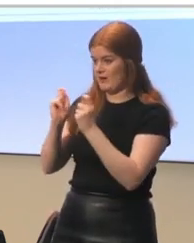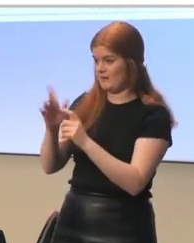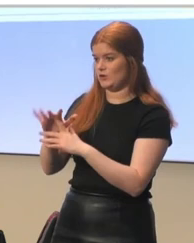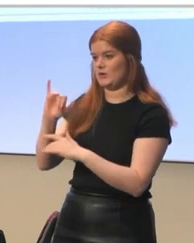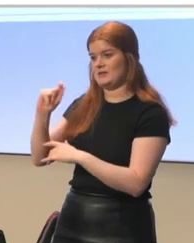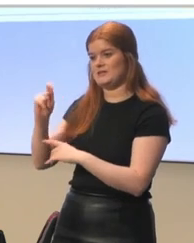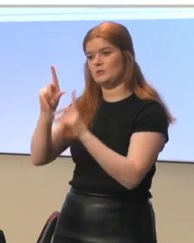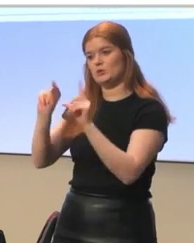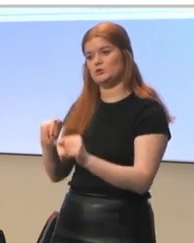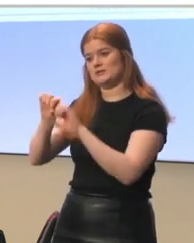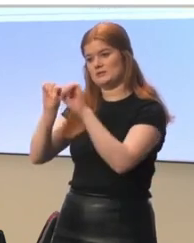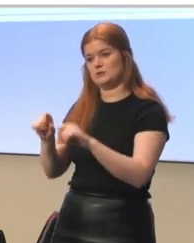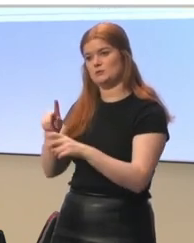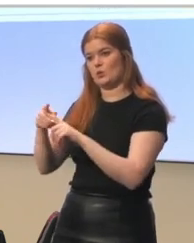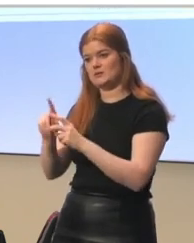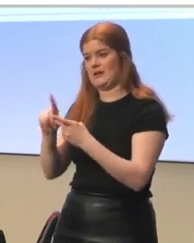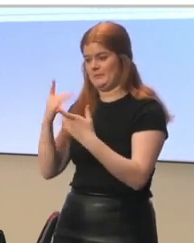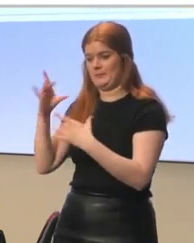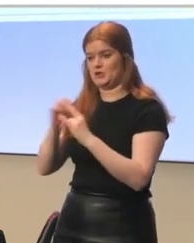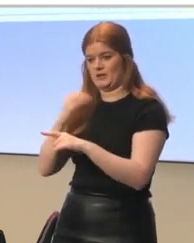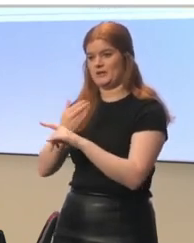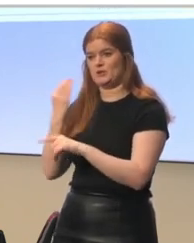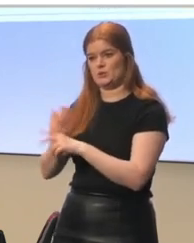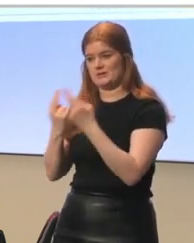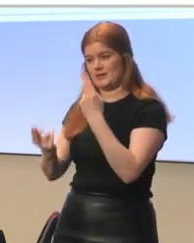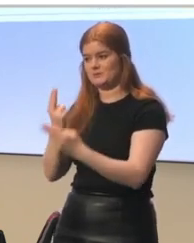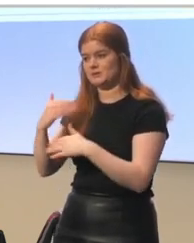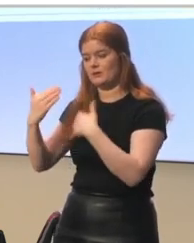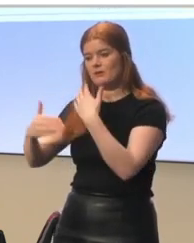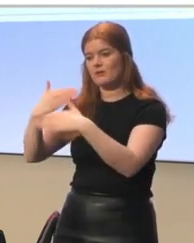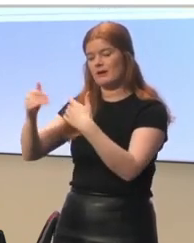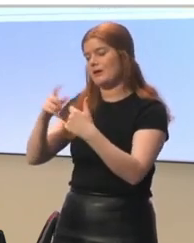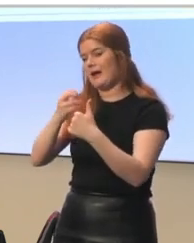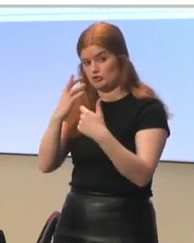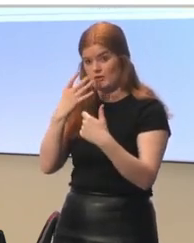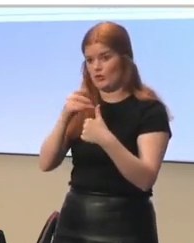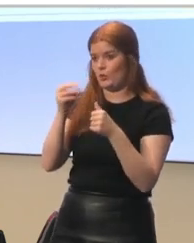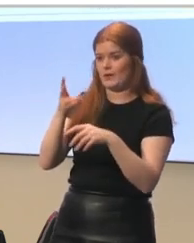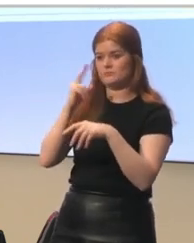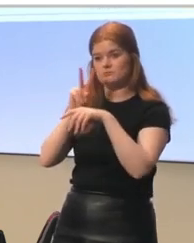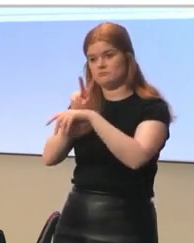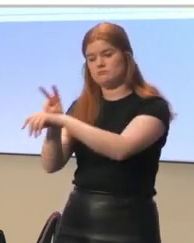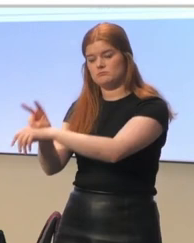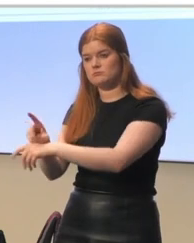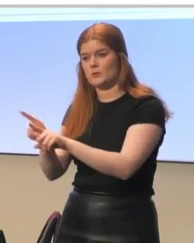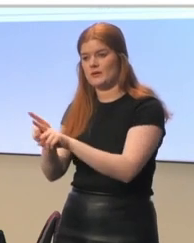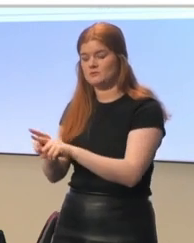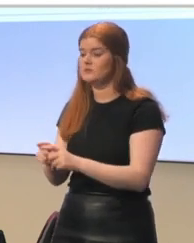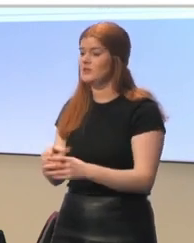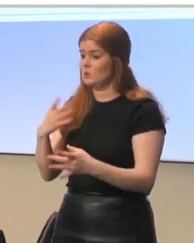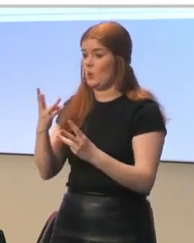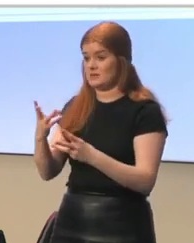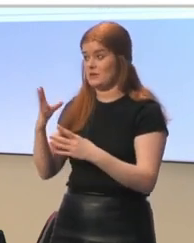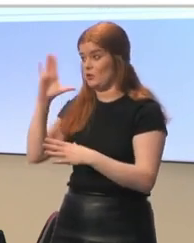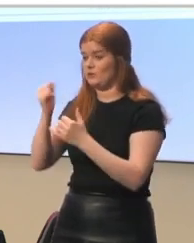tools. To have a more continuous assessment and other ways of assessment. They wanted to get support from outside.